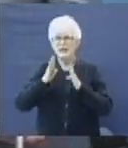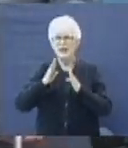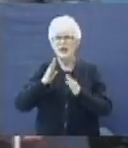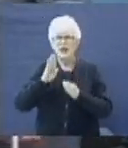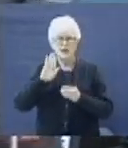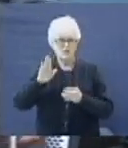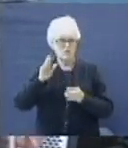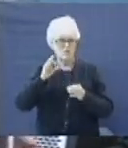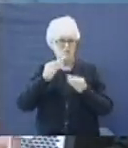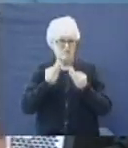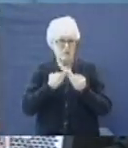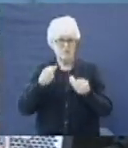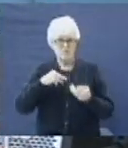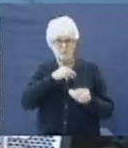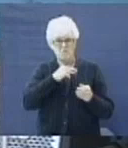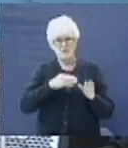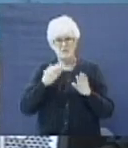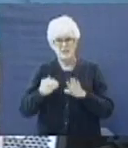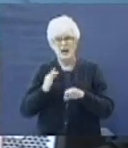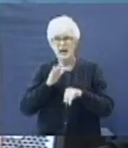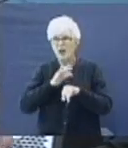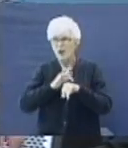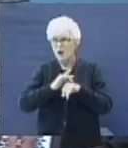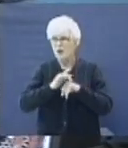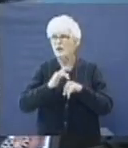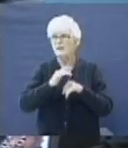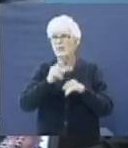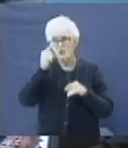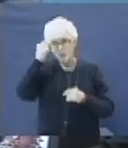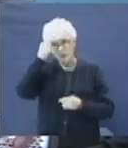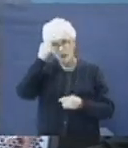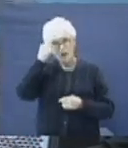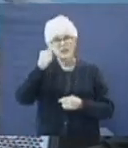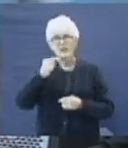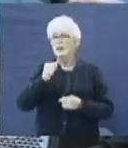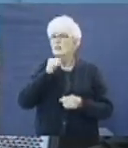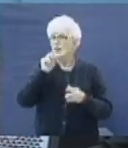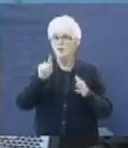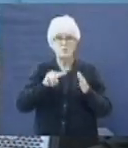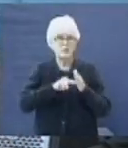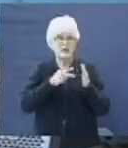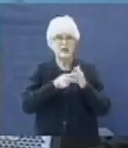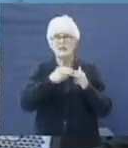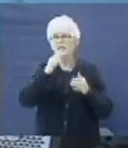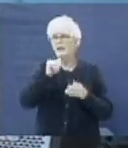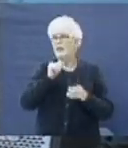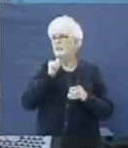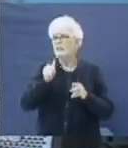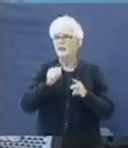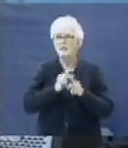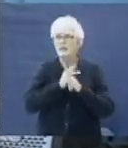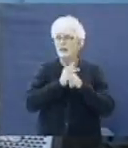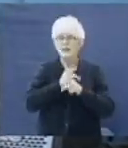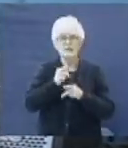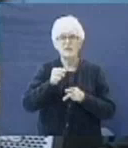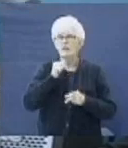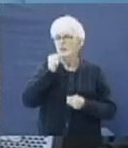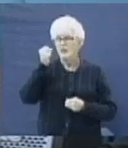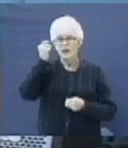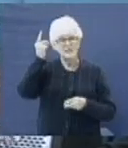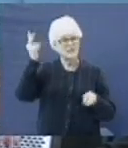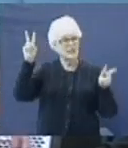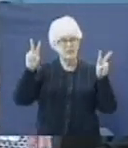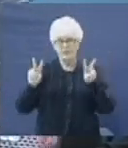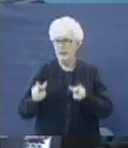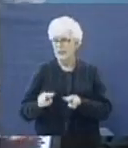one to leave a little earlier than we thought they should, it doesn't mean that God doesn't care for you. No, we don't understand the valley. No,